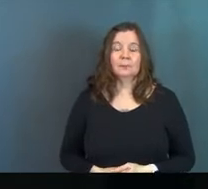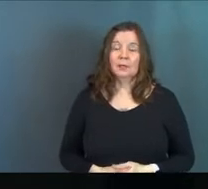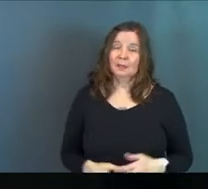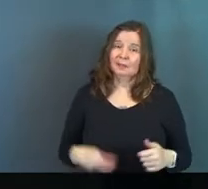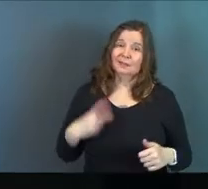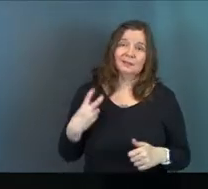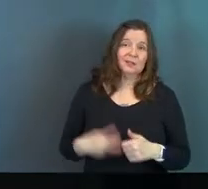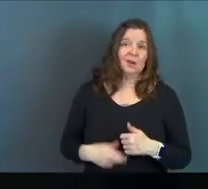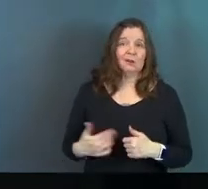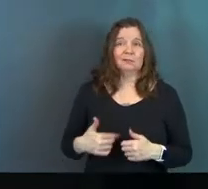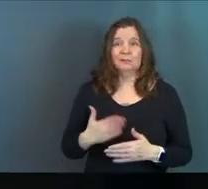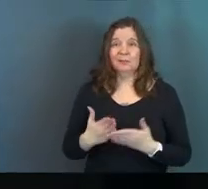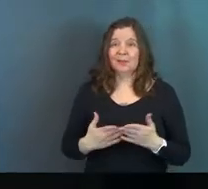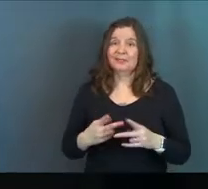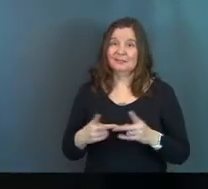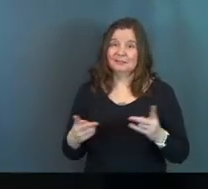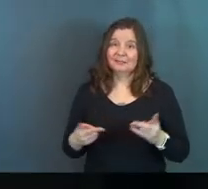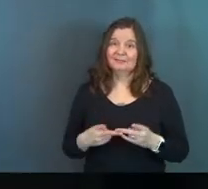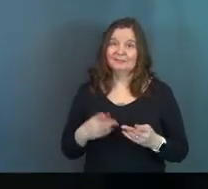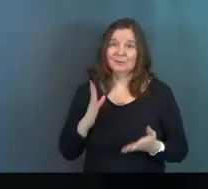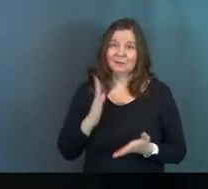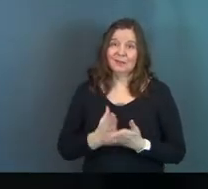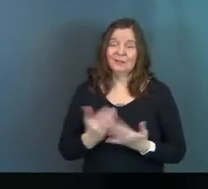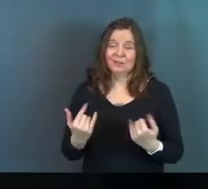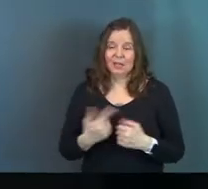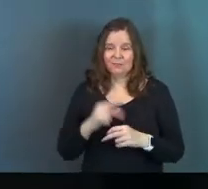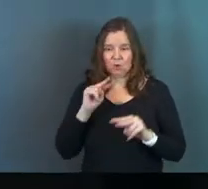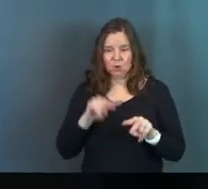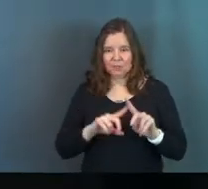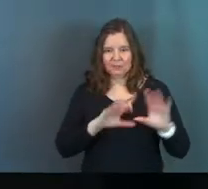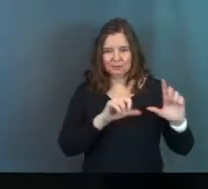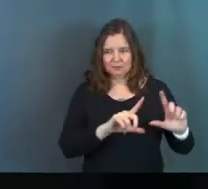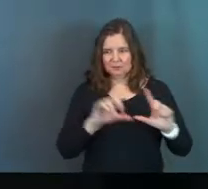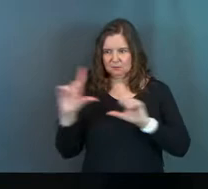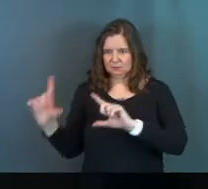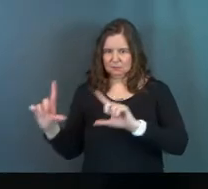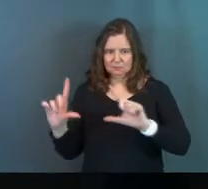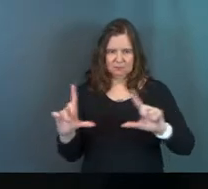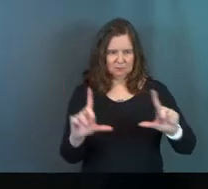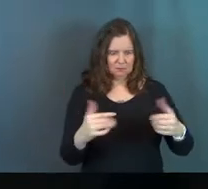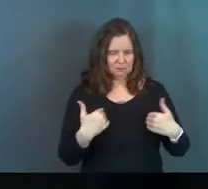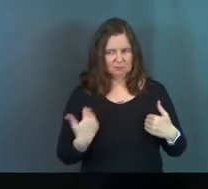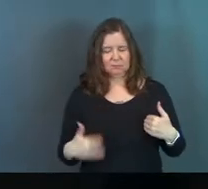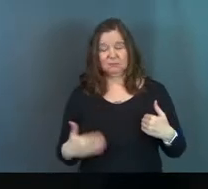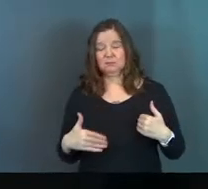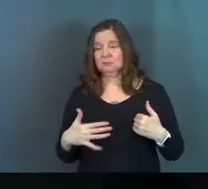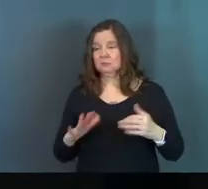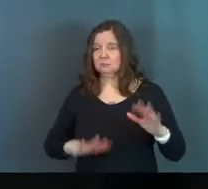It's a hard place to stop for today, isn't it? Looking at these scenes and going, this is what we have for today.